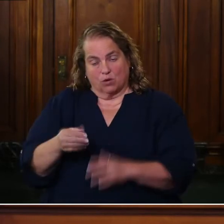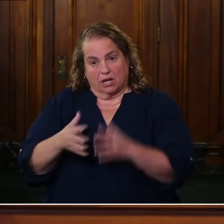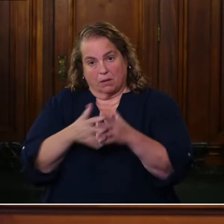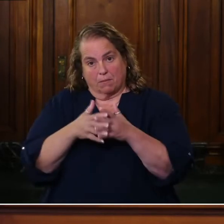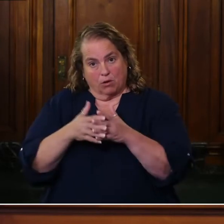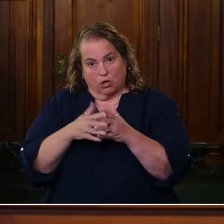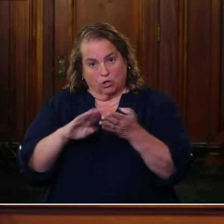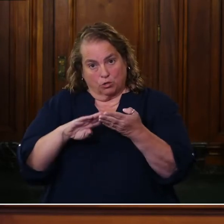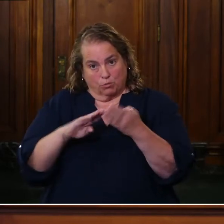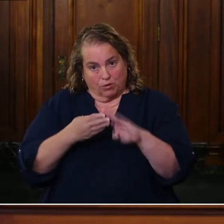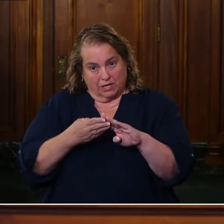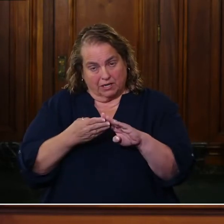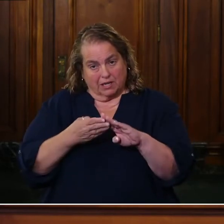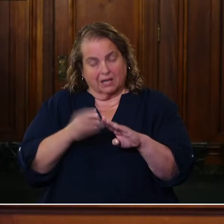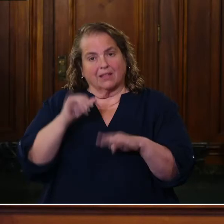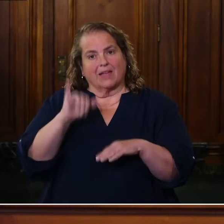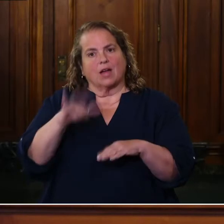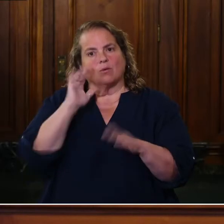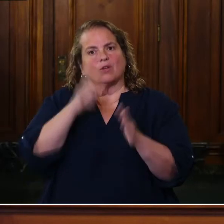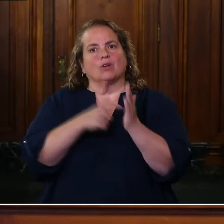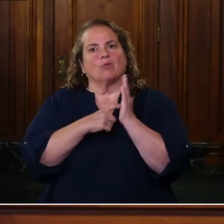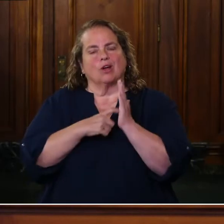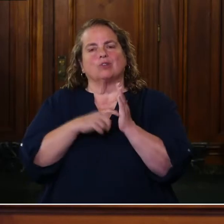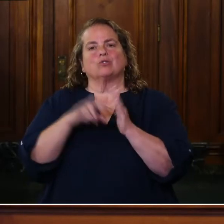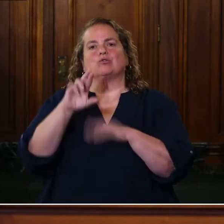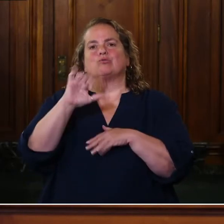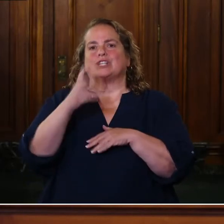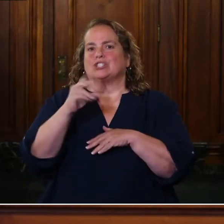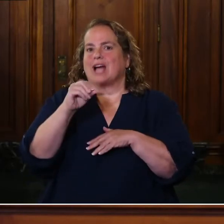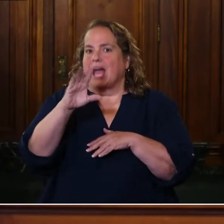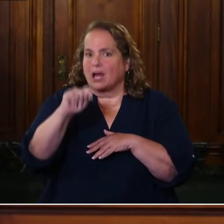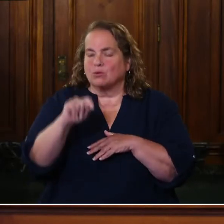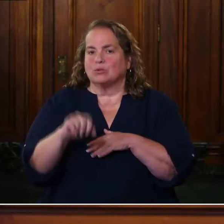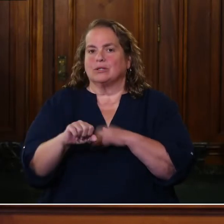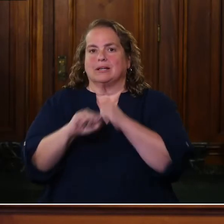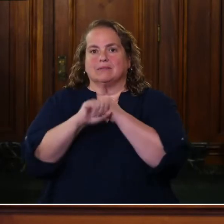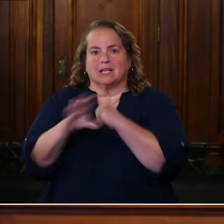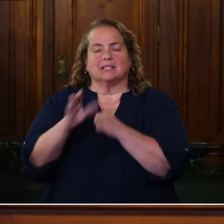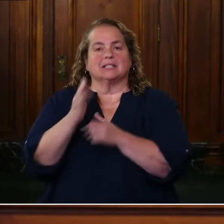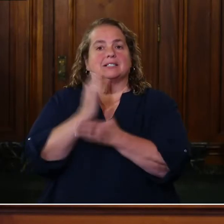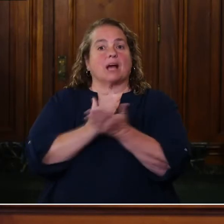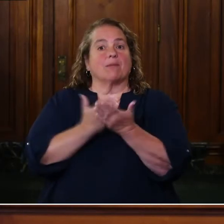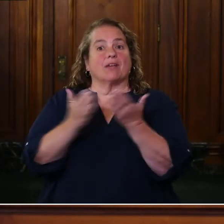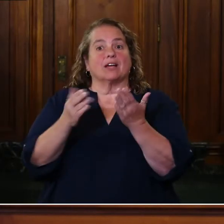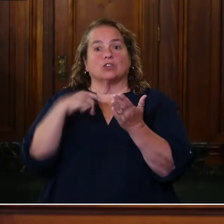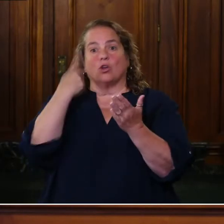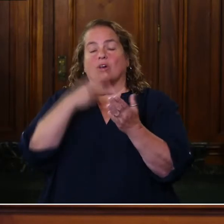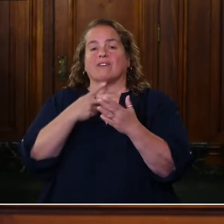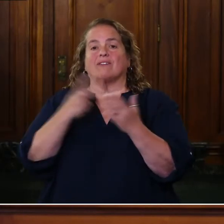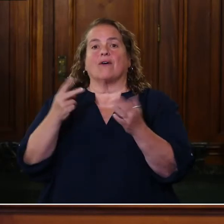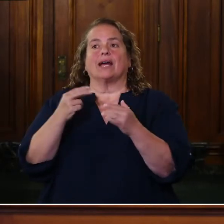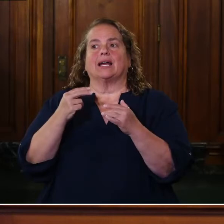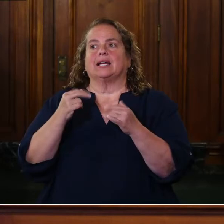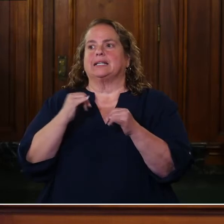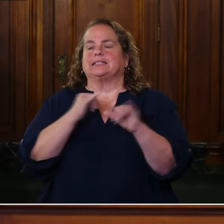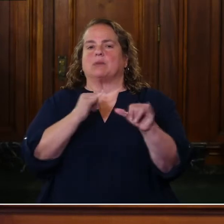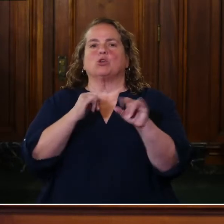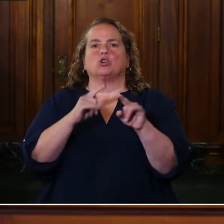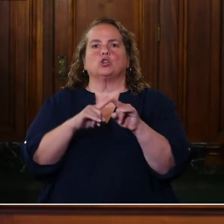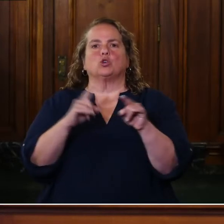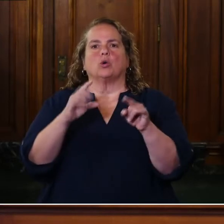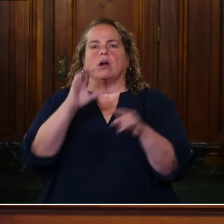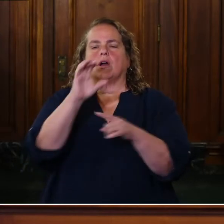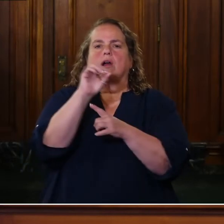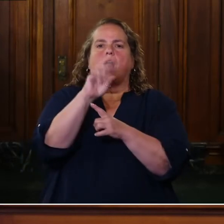communities, and that's going to require reaching out. It's going to require things that look very similar to connectors that we used to have to